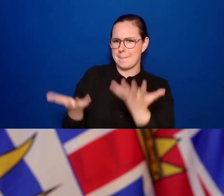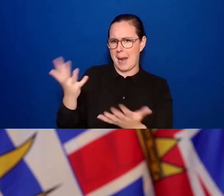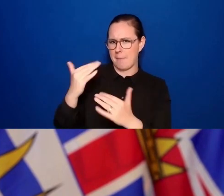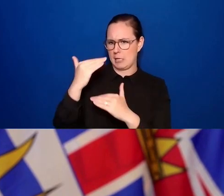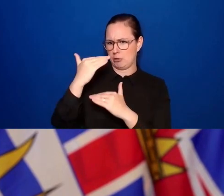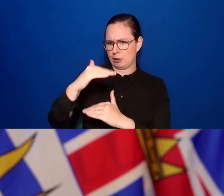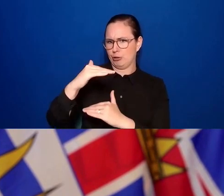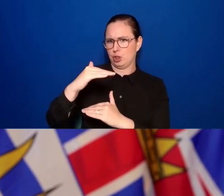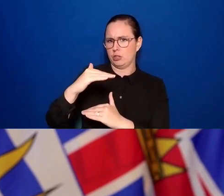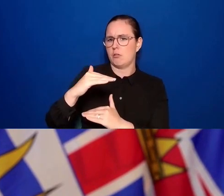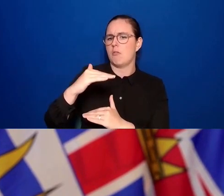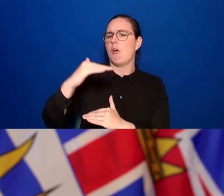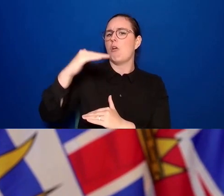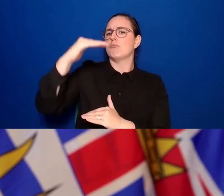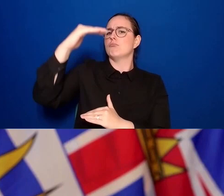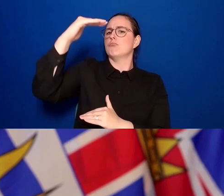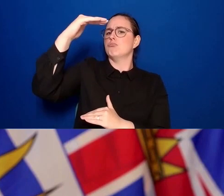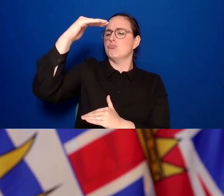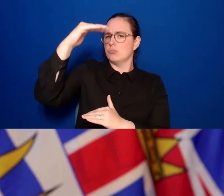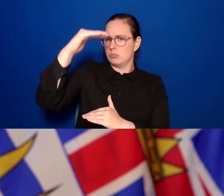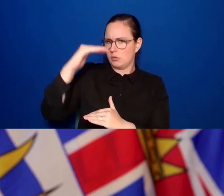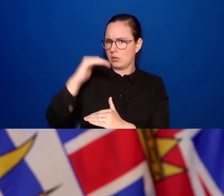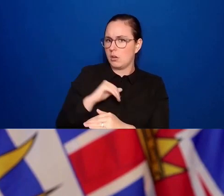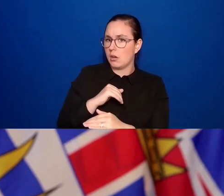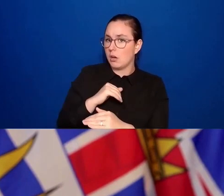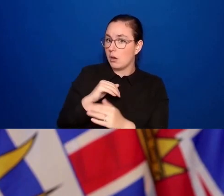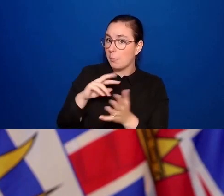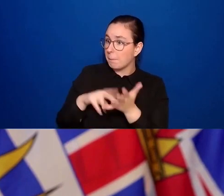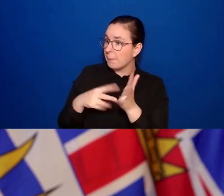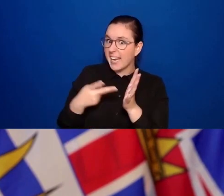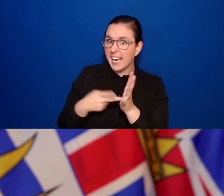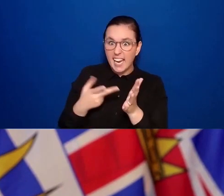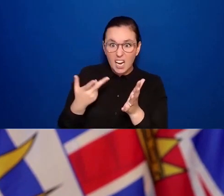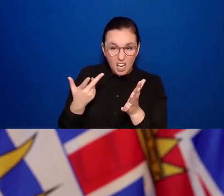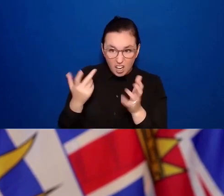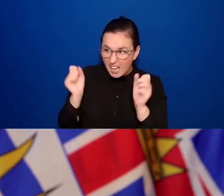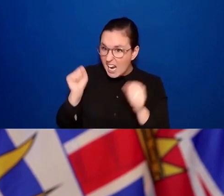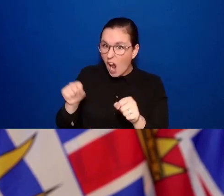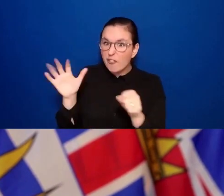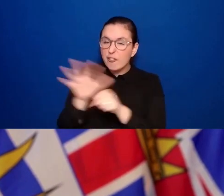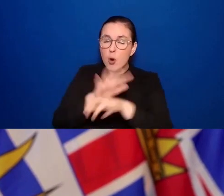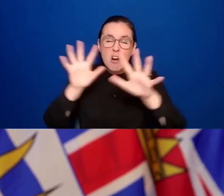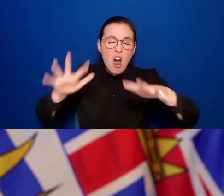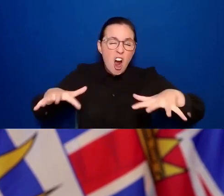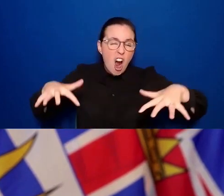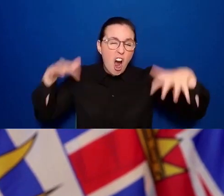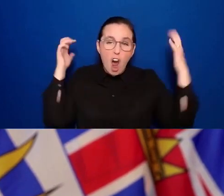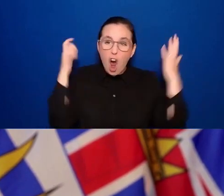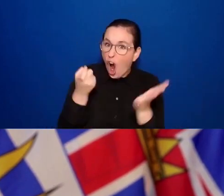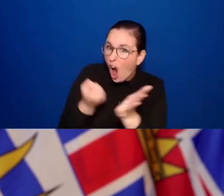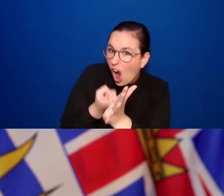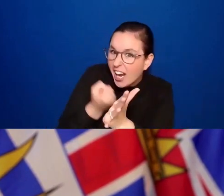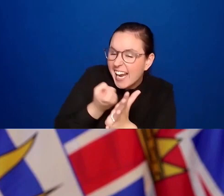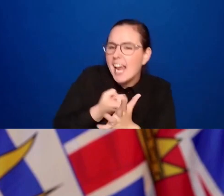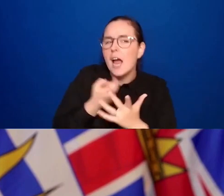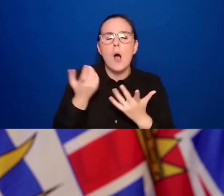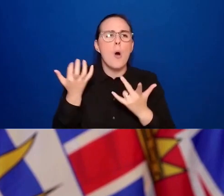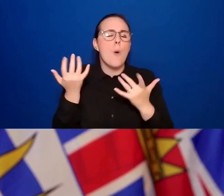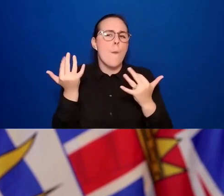we could see a full Rogers Arena for a sports game or a concert or kind of max capacity,